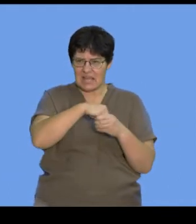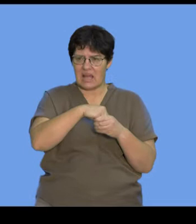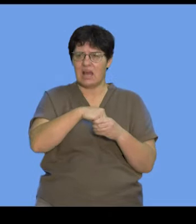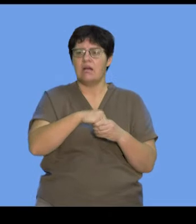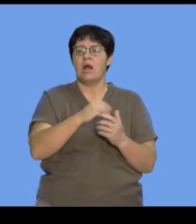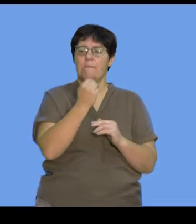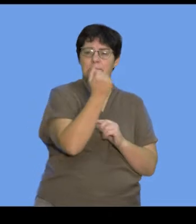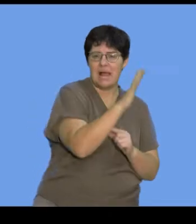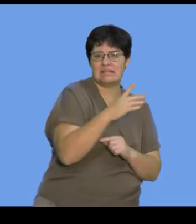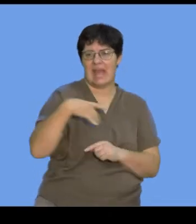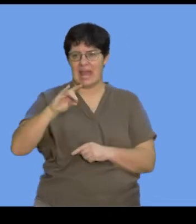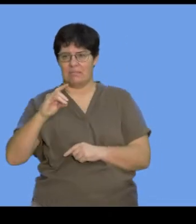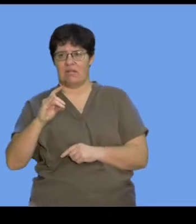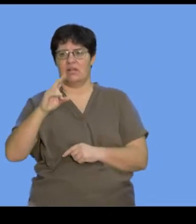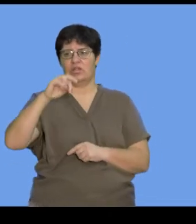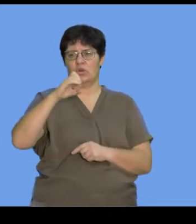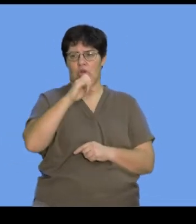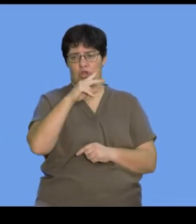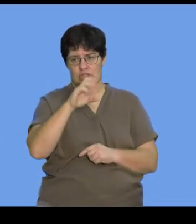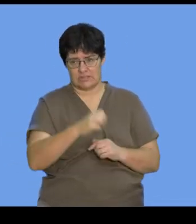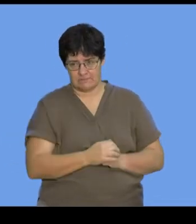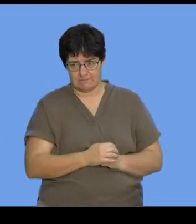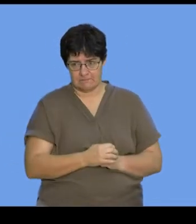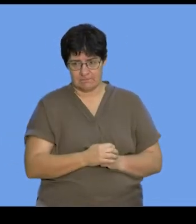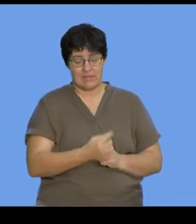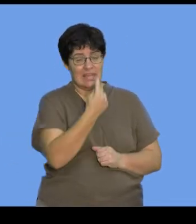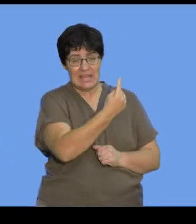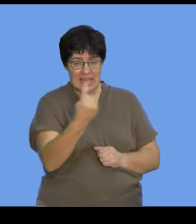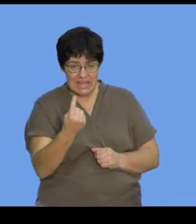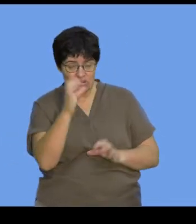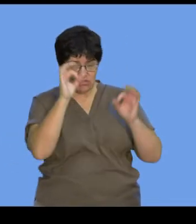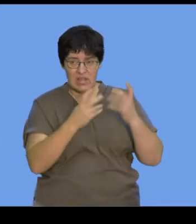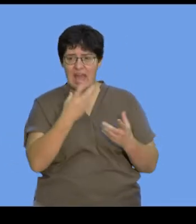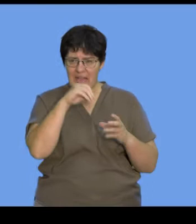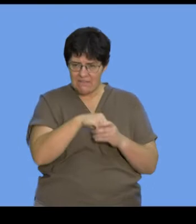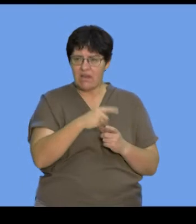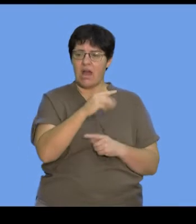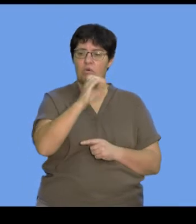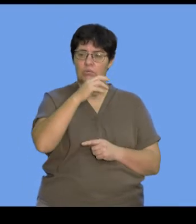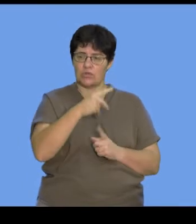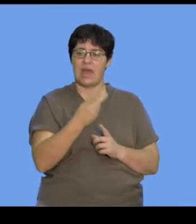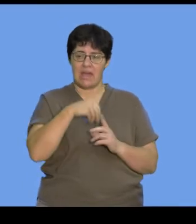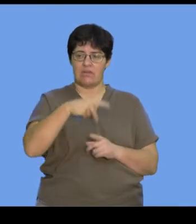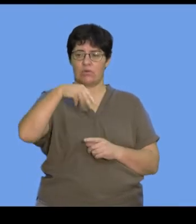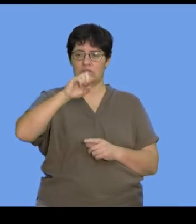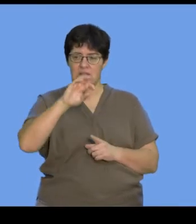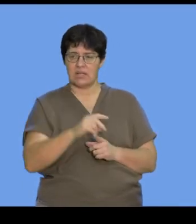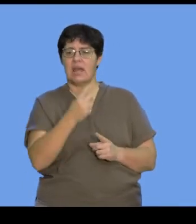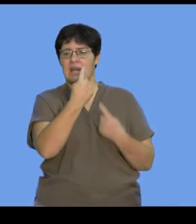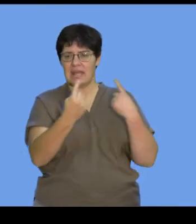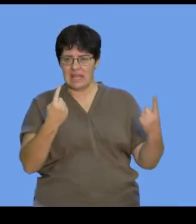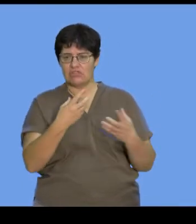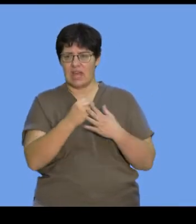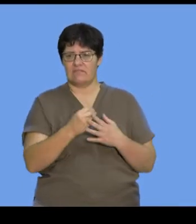animal and plant cells. Each chromosome is made up of protein and a single molecule of deoxyribose